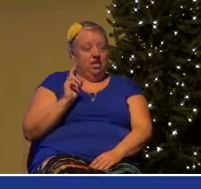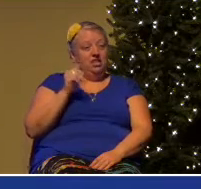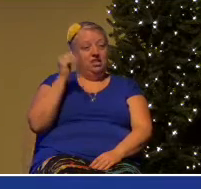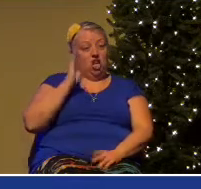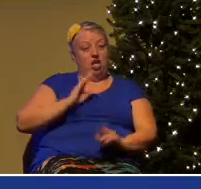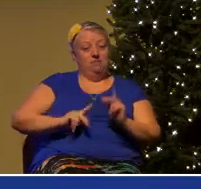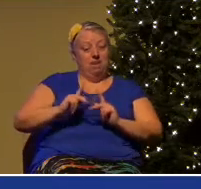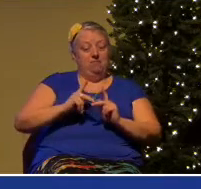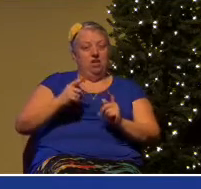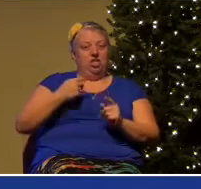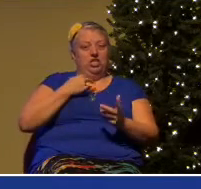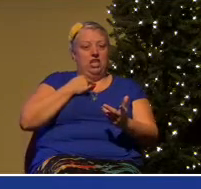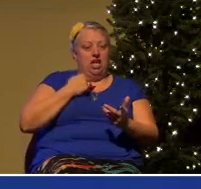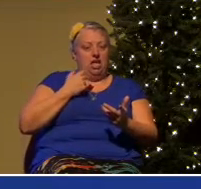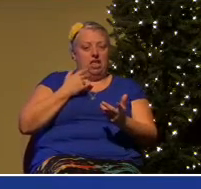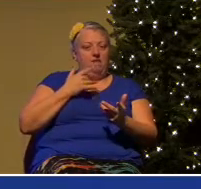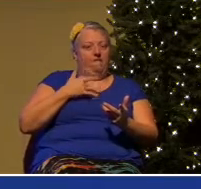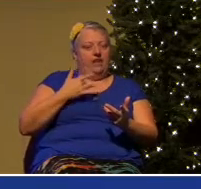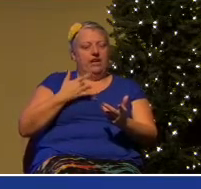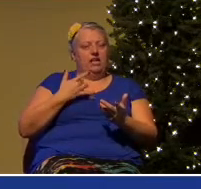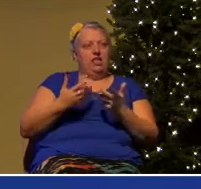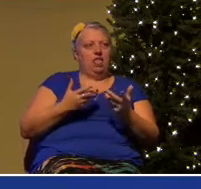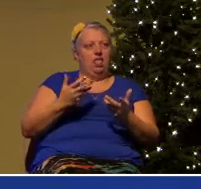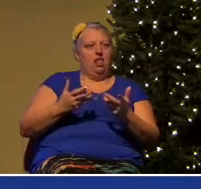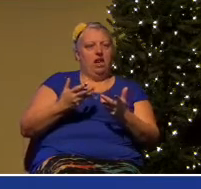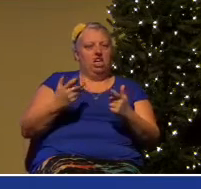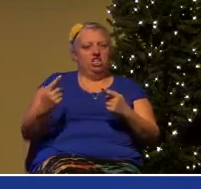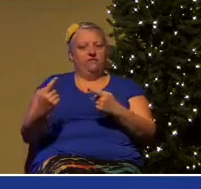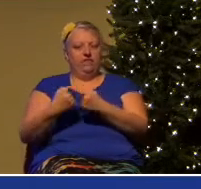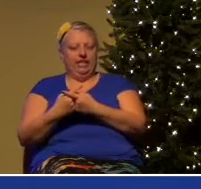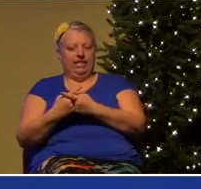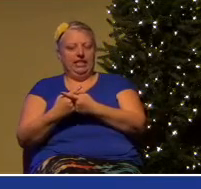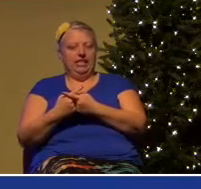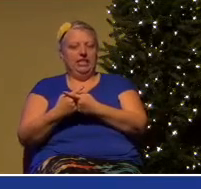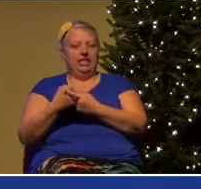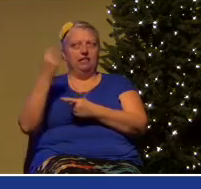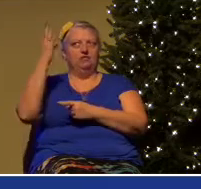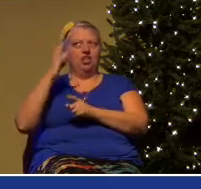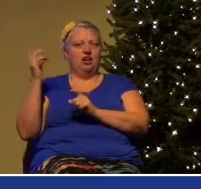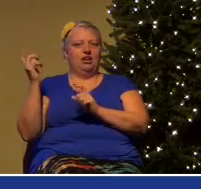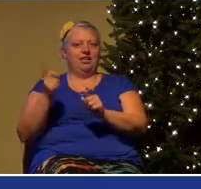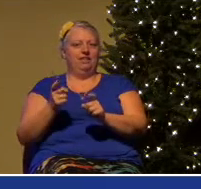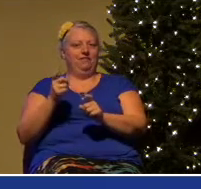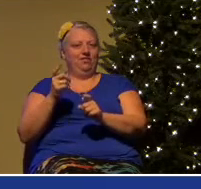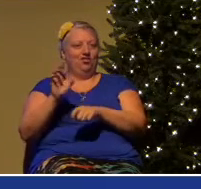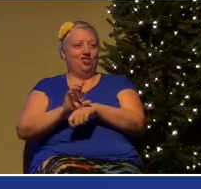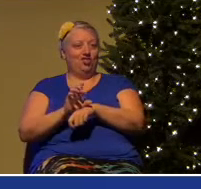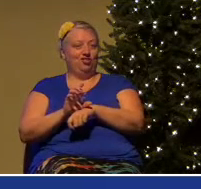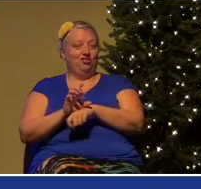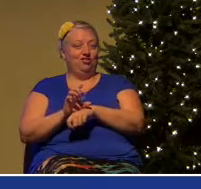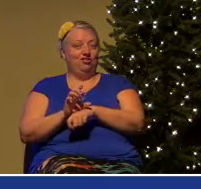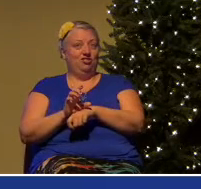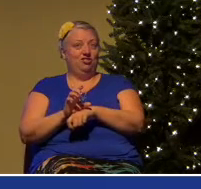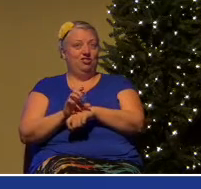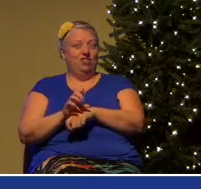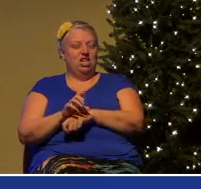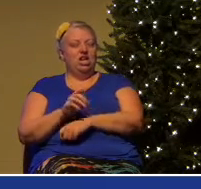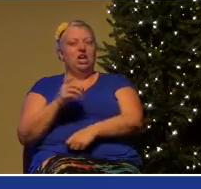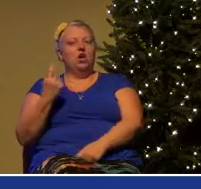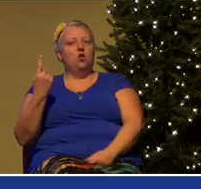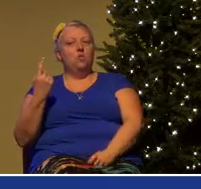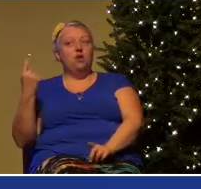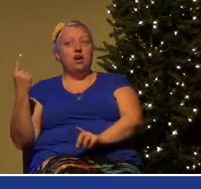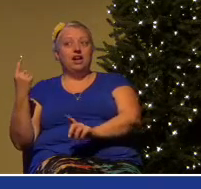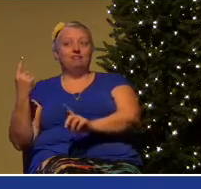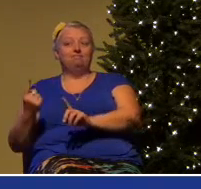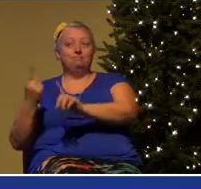of two conflicting missions that God has for the church. One mission for the